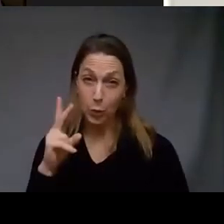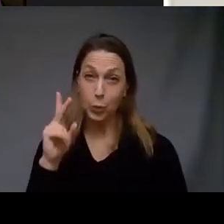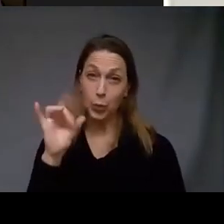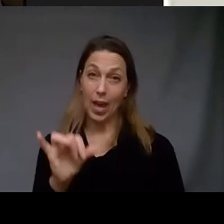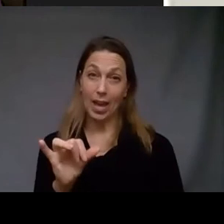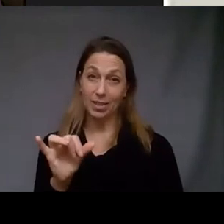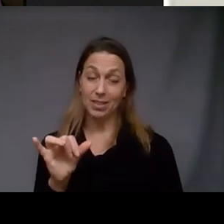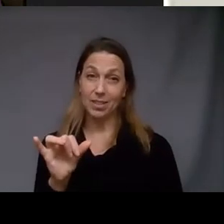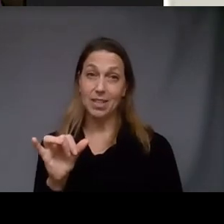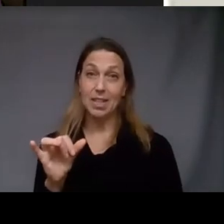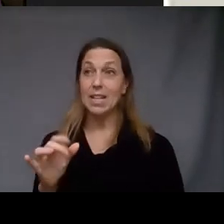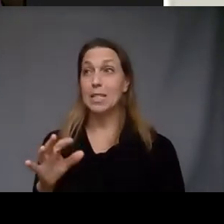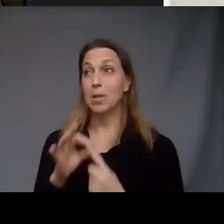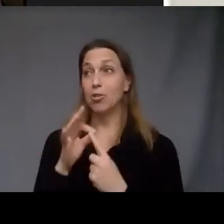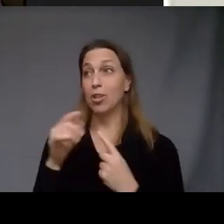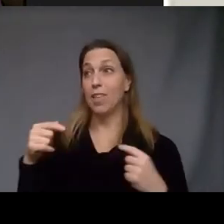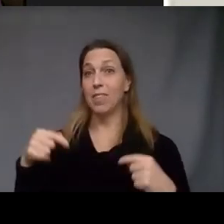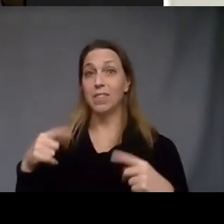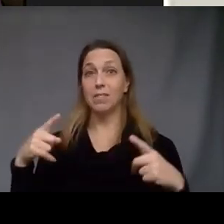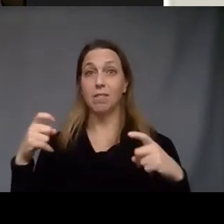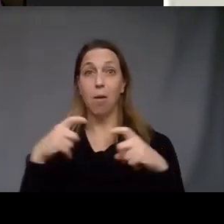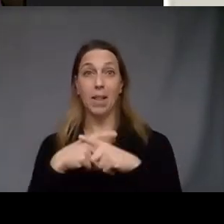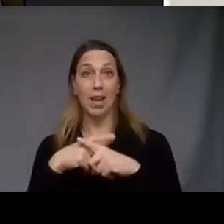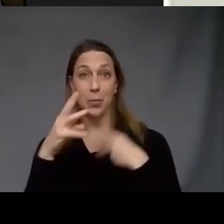this very complex world we live in